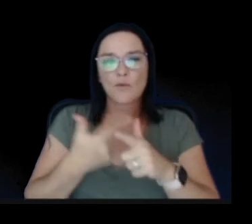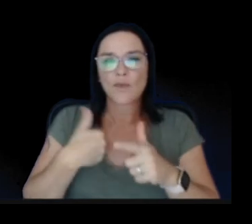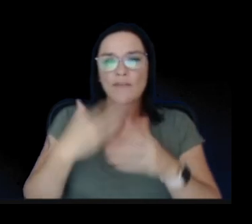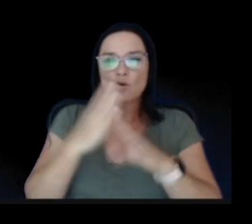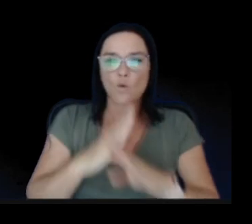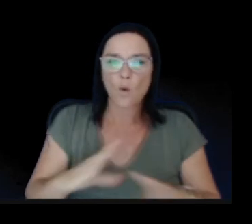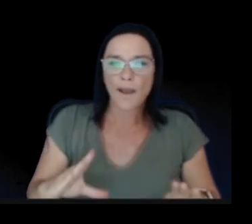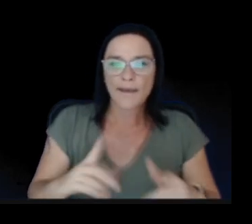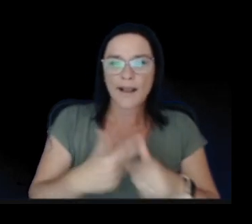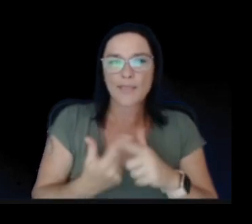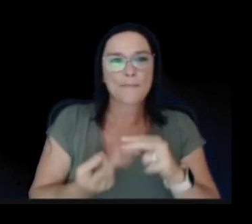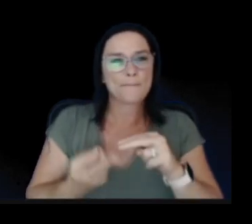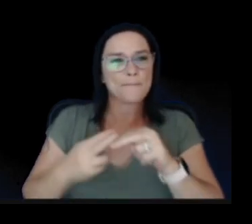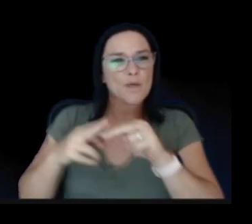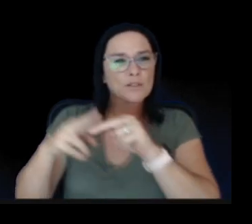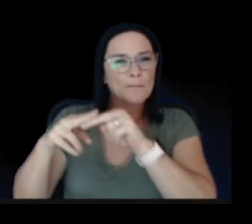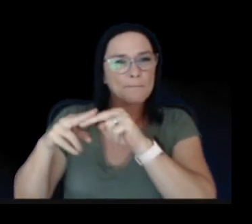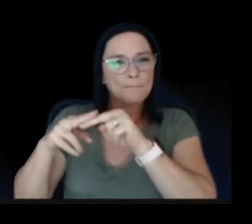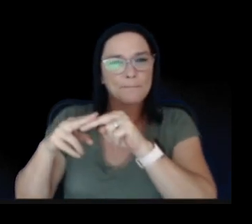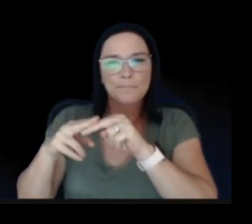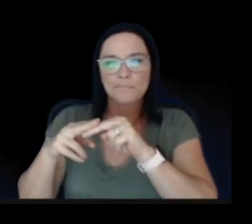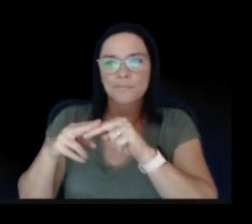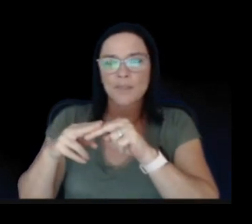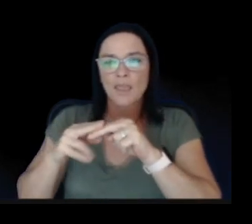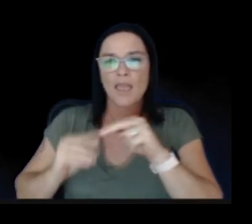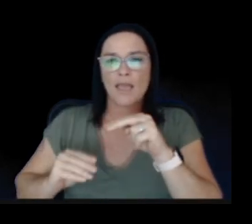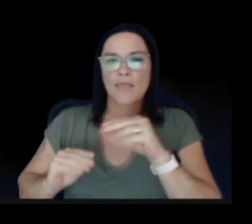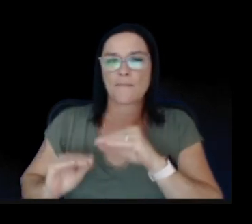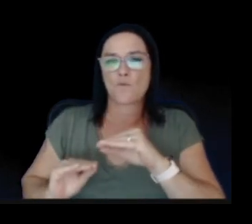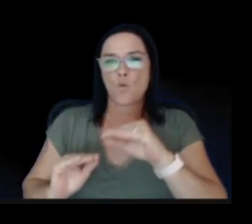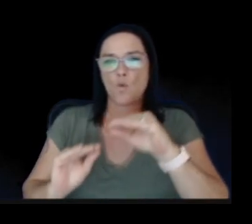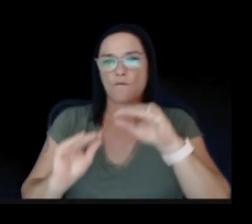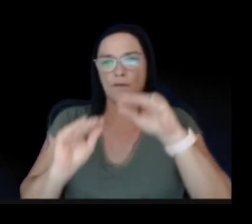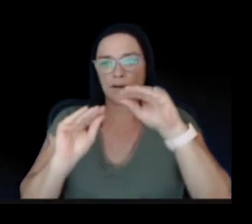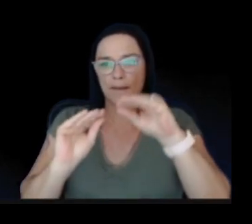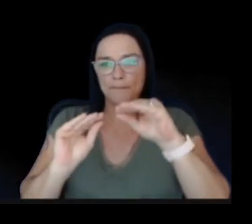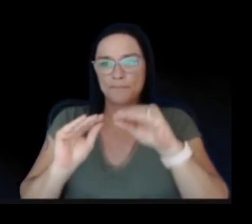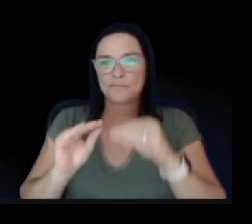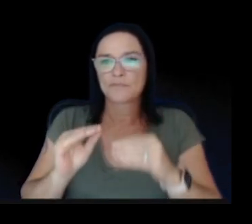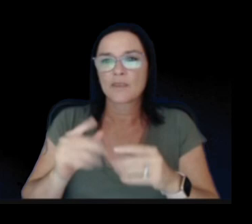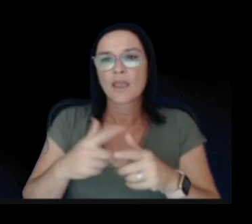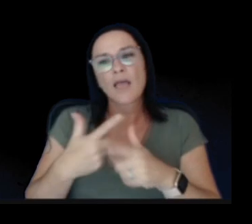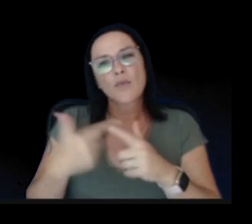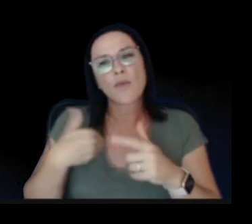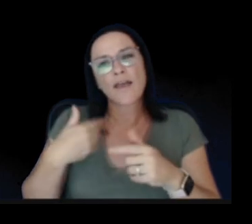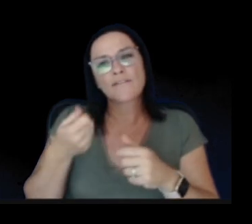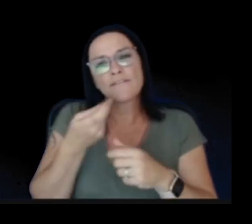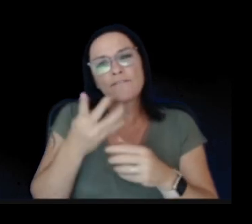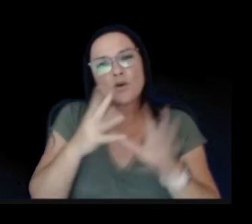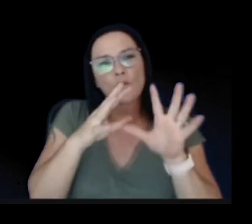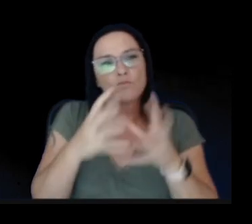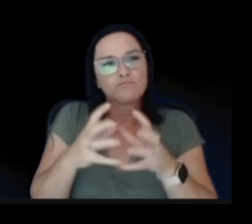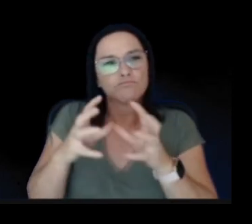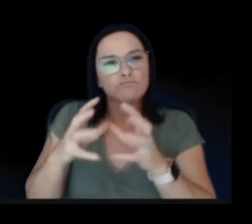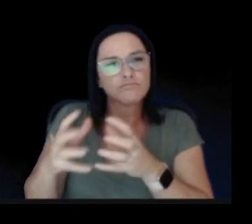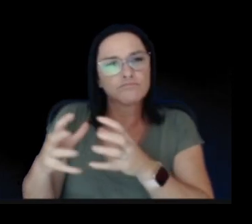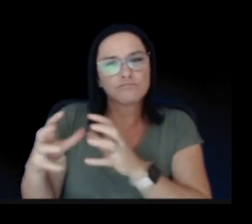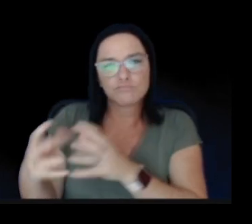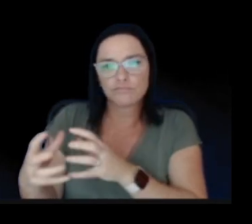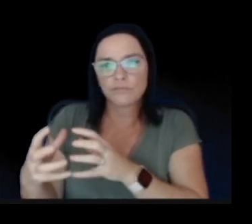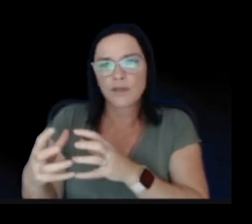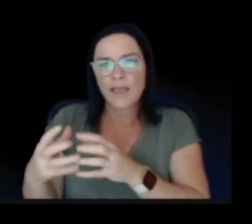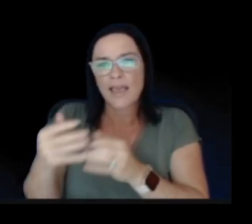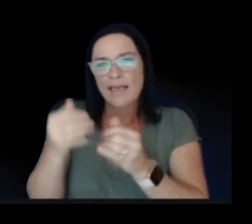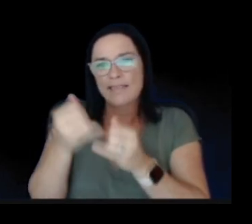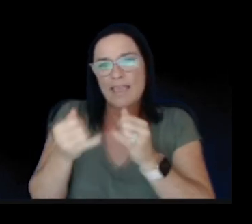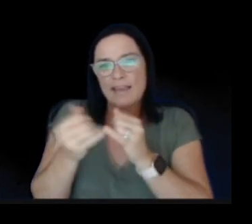buildup of those events, then one upward migration, and then it's been fairly quiet apart from a couple pulses. One that was at the end of last year,